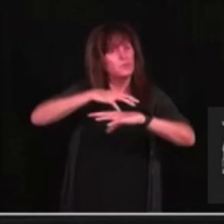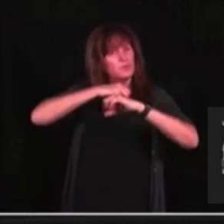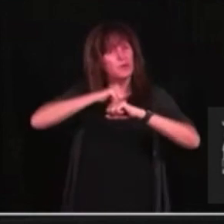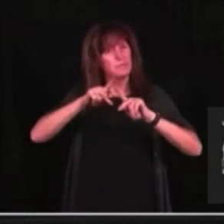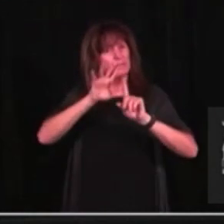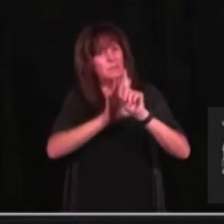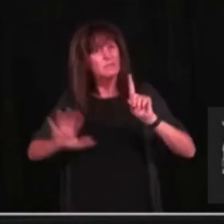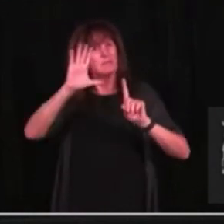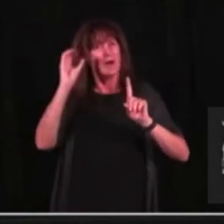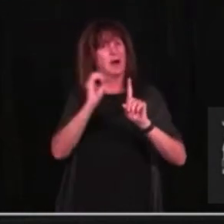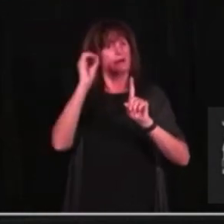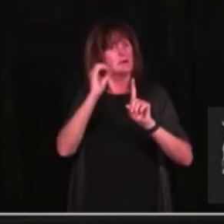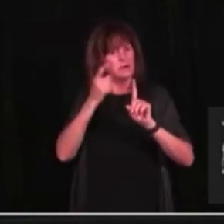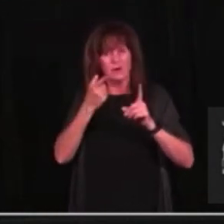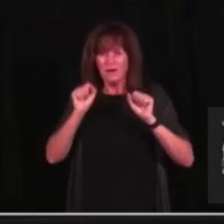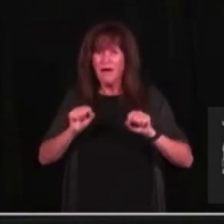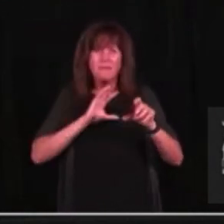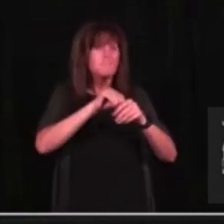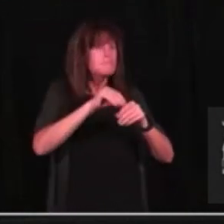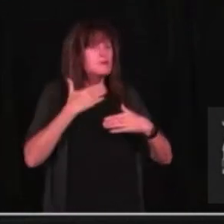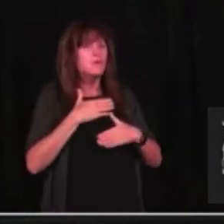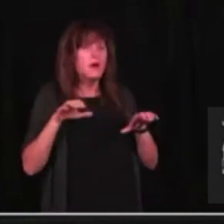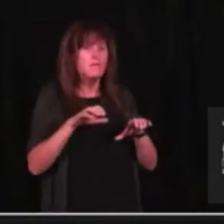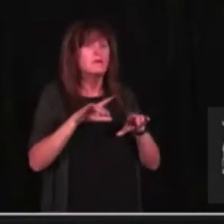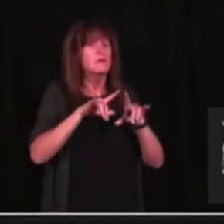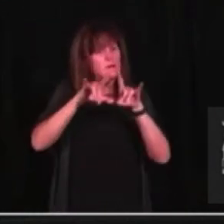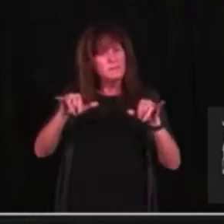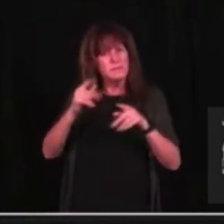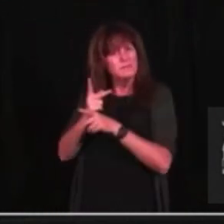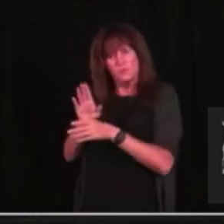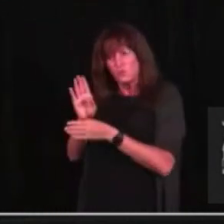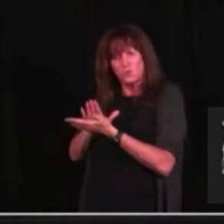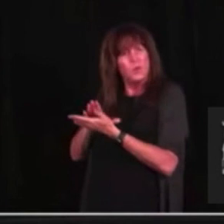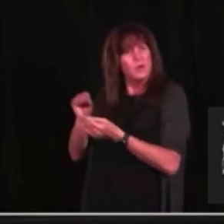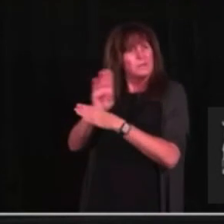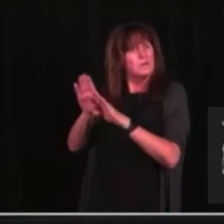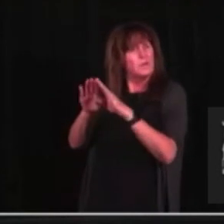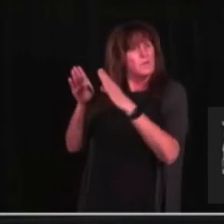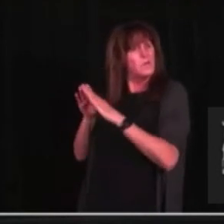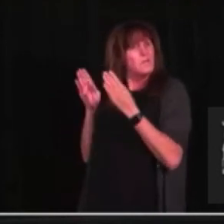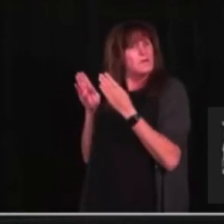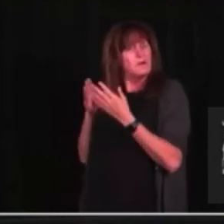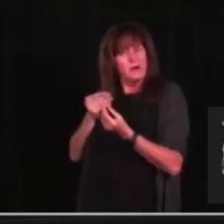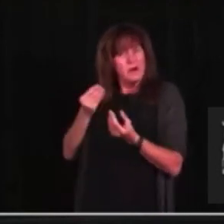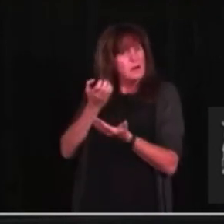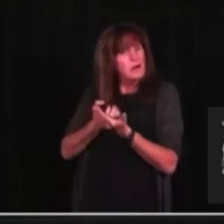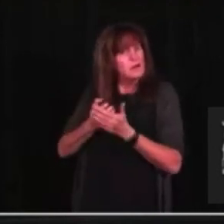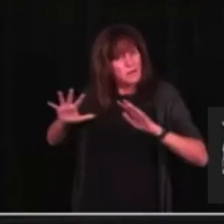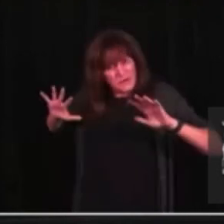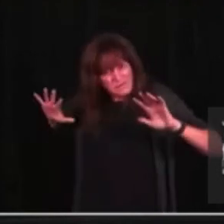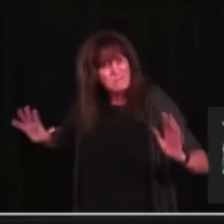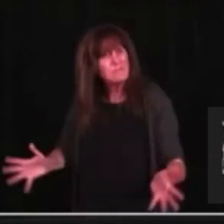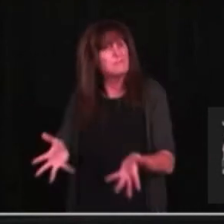accessible, while continuing to keep our schools and businesses open and our economy running. That's why,